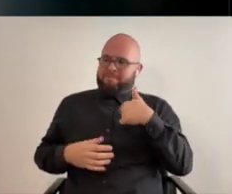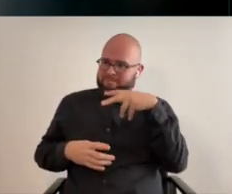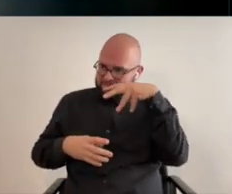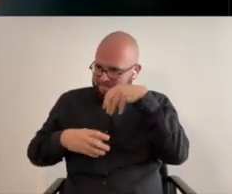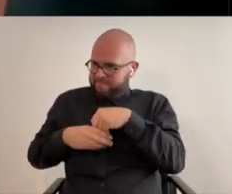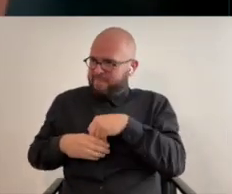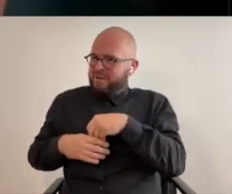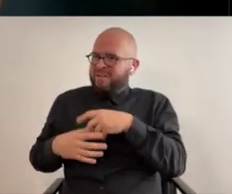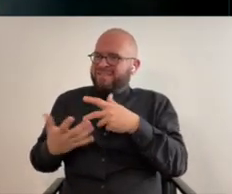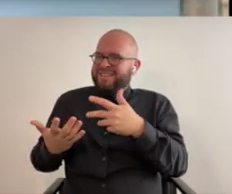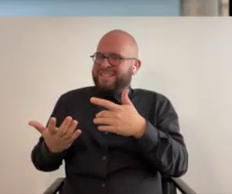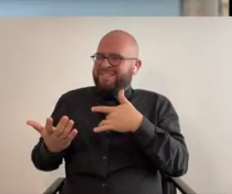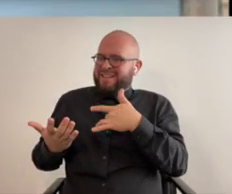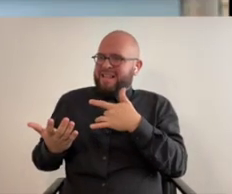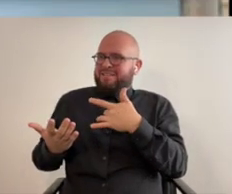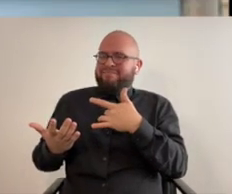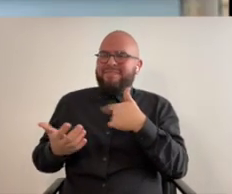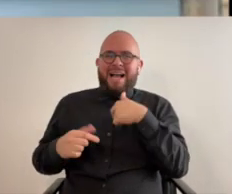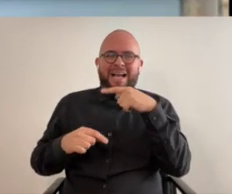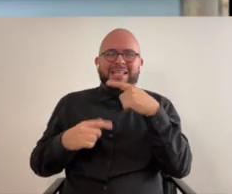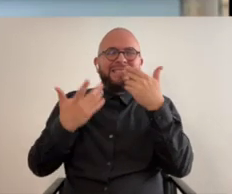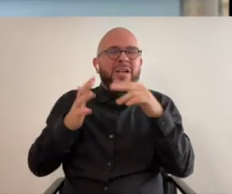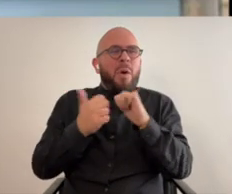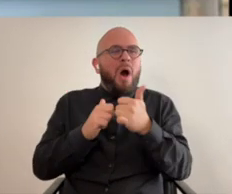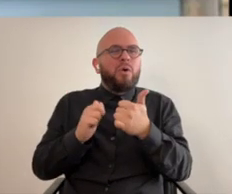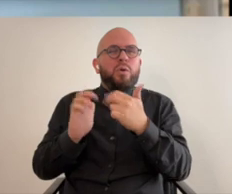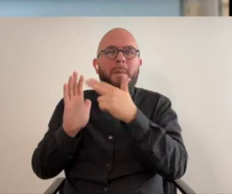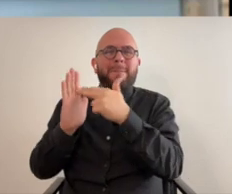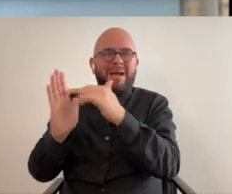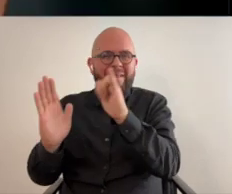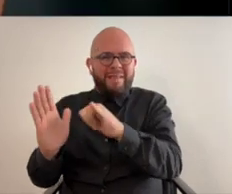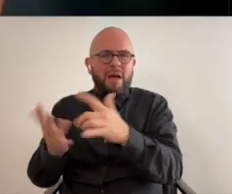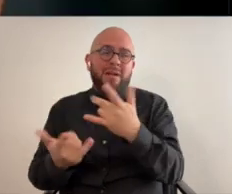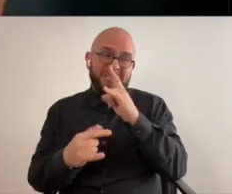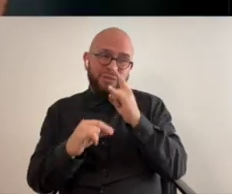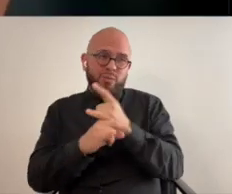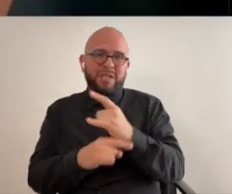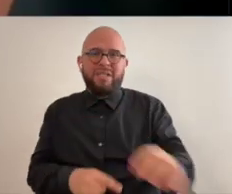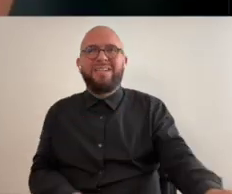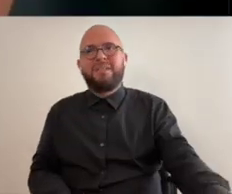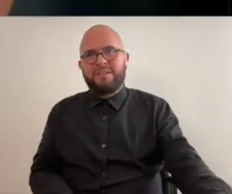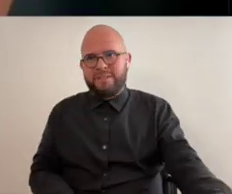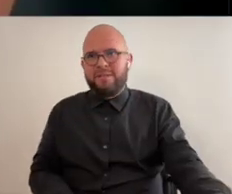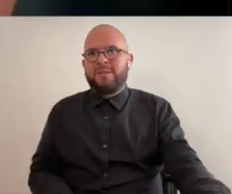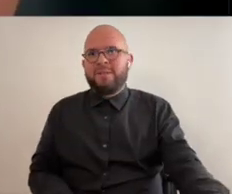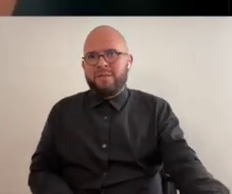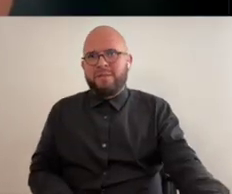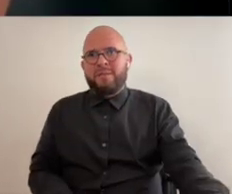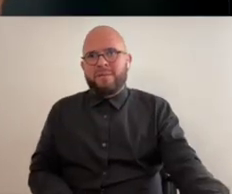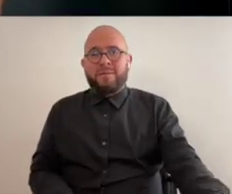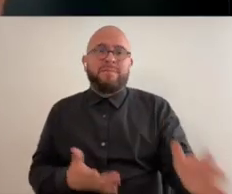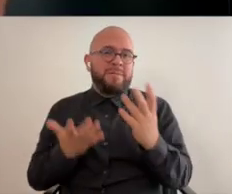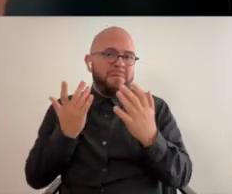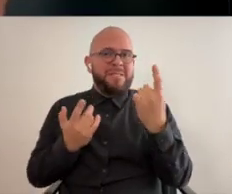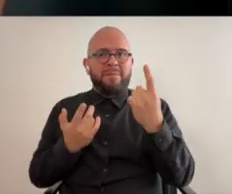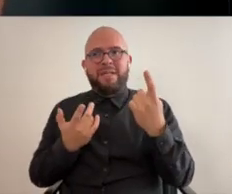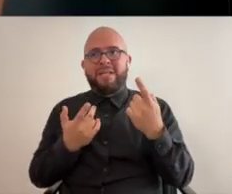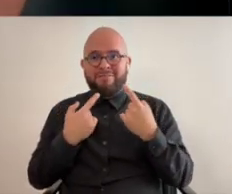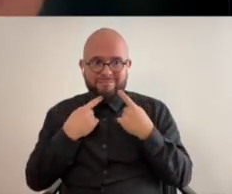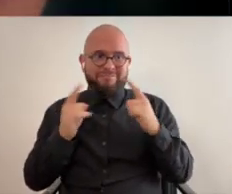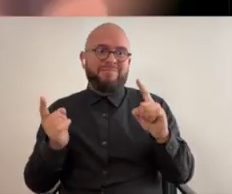that they're a part of that's what they i couldn't figure out how to paint and so that is tricky yeah